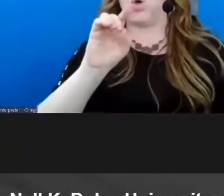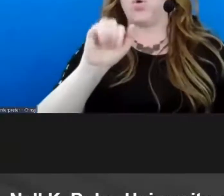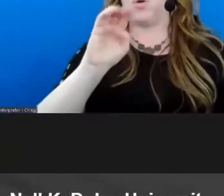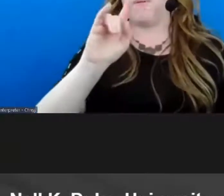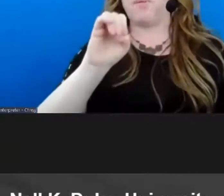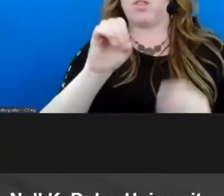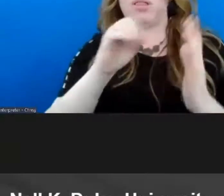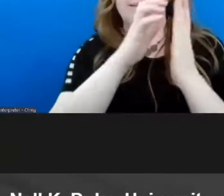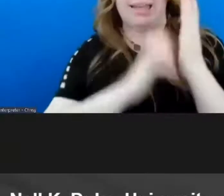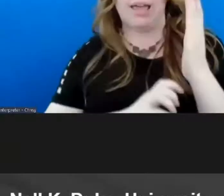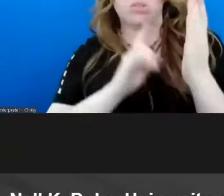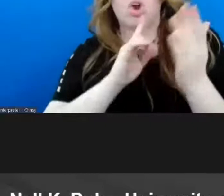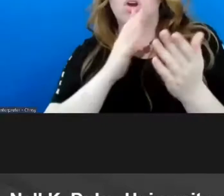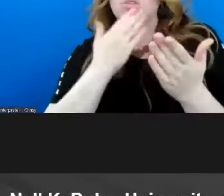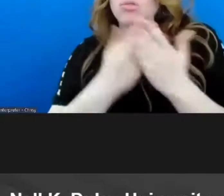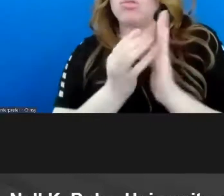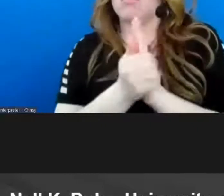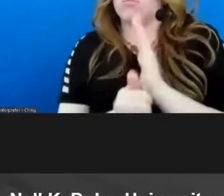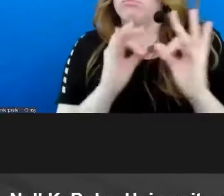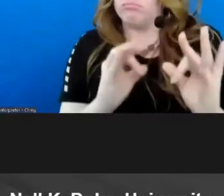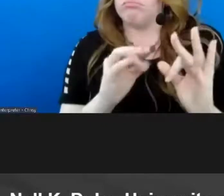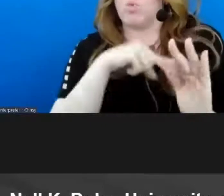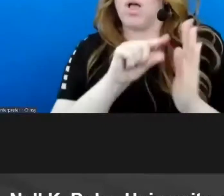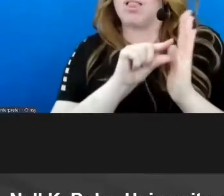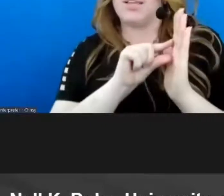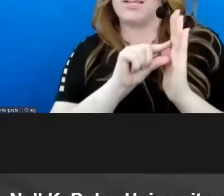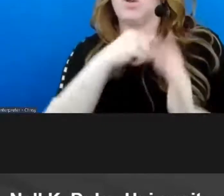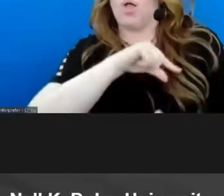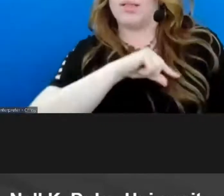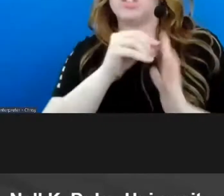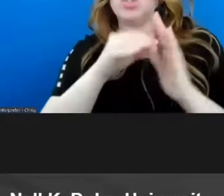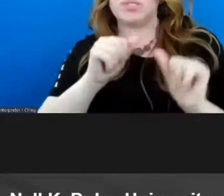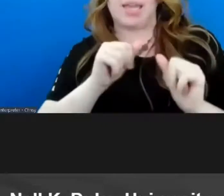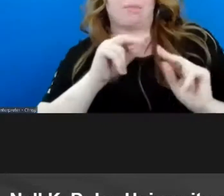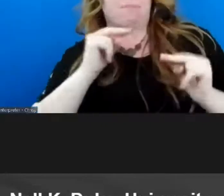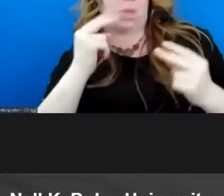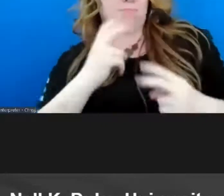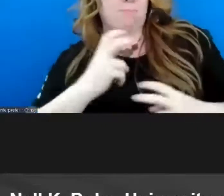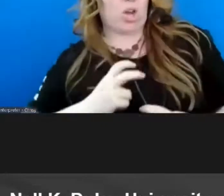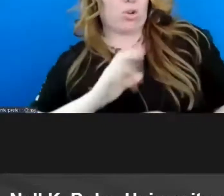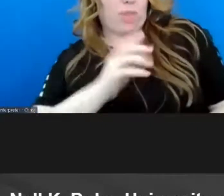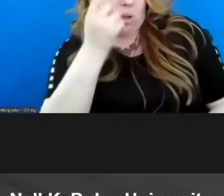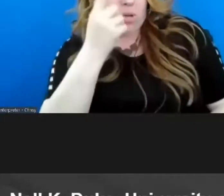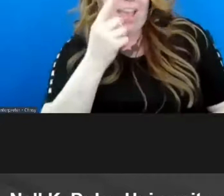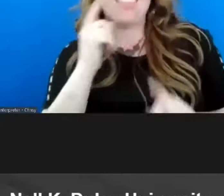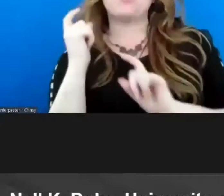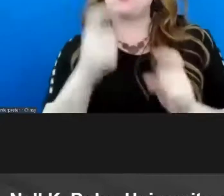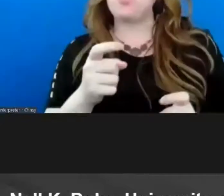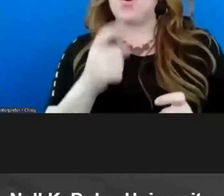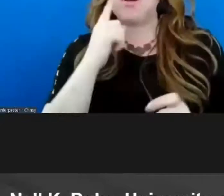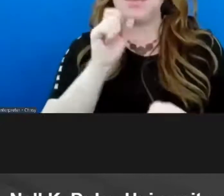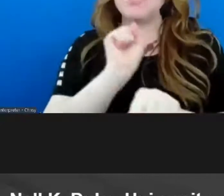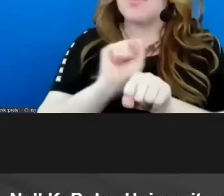students can be monitoring their comprehension um and that they can be rewarded for the hard work of of reading